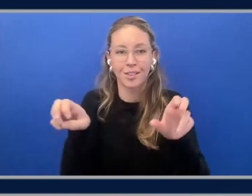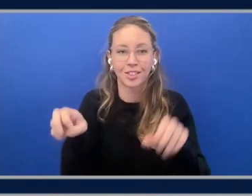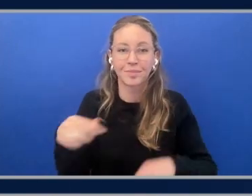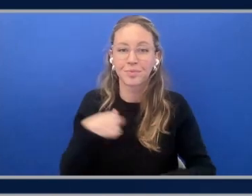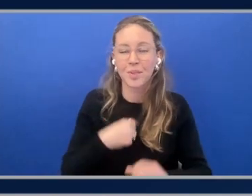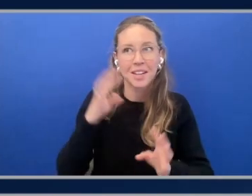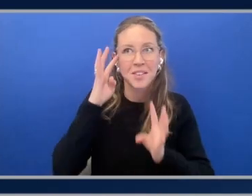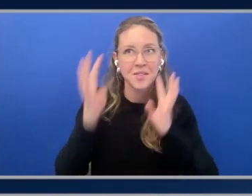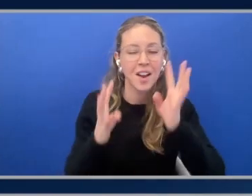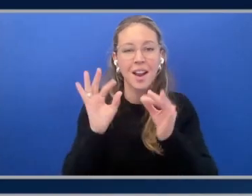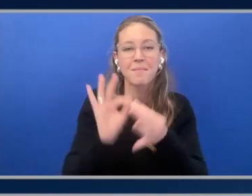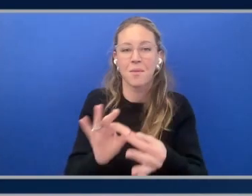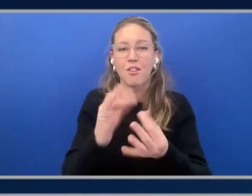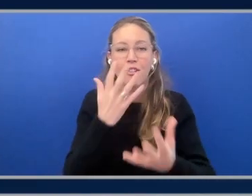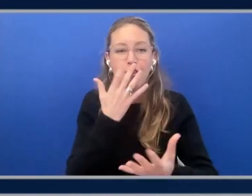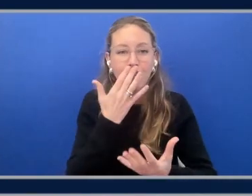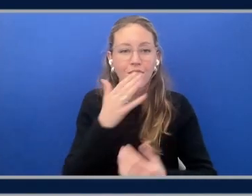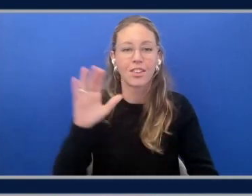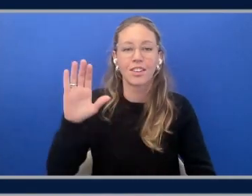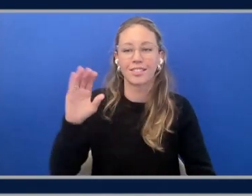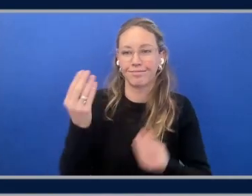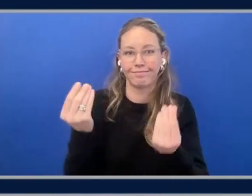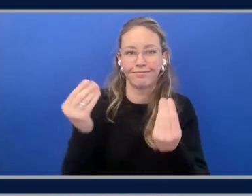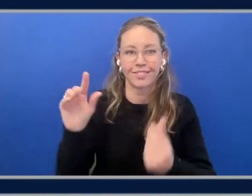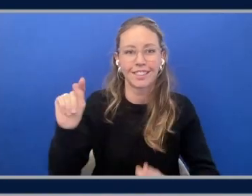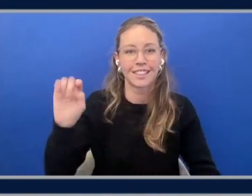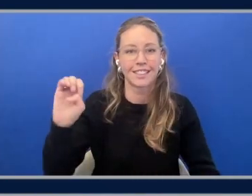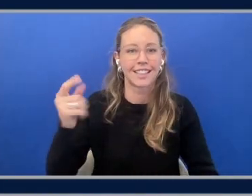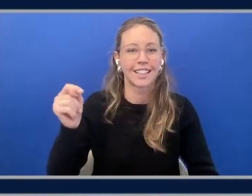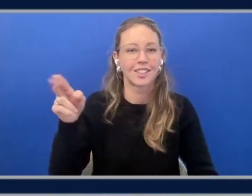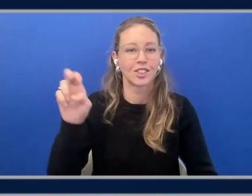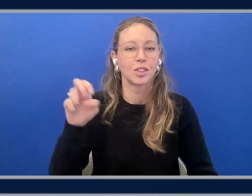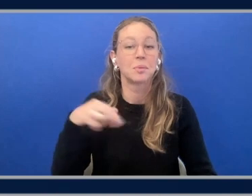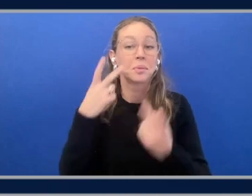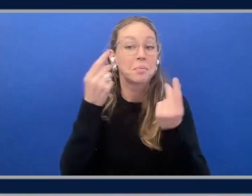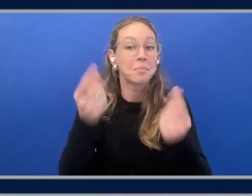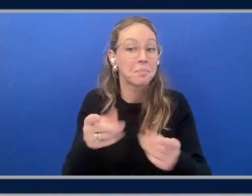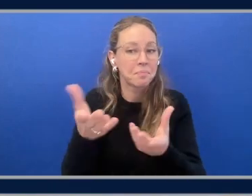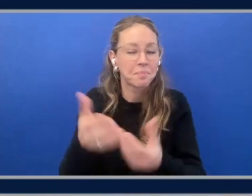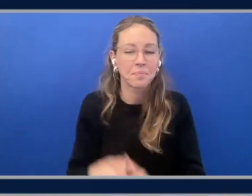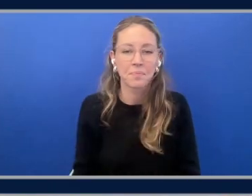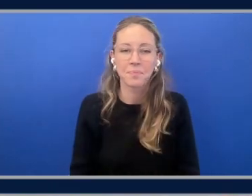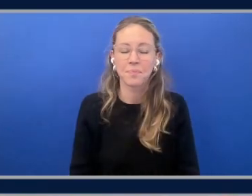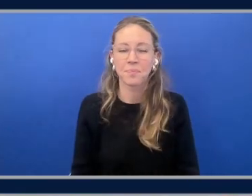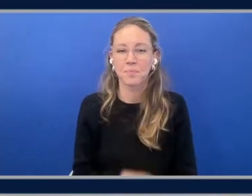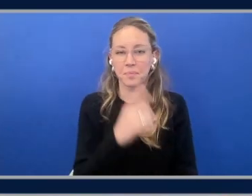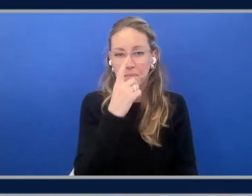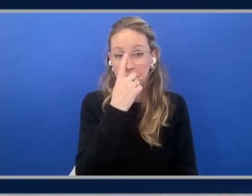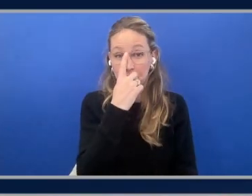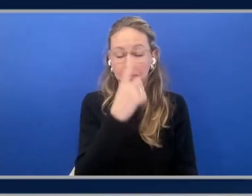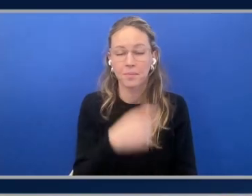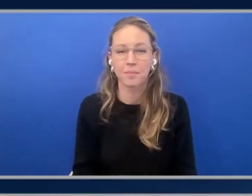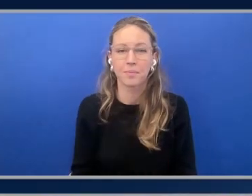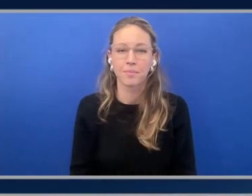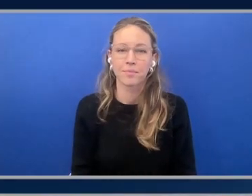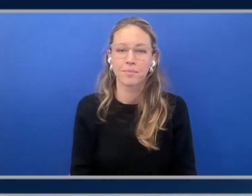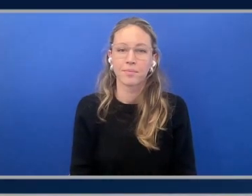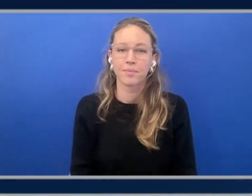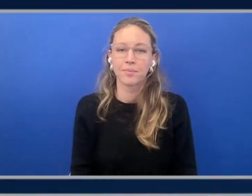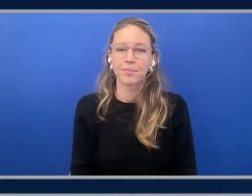on color, texture, what have you. So let's see what we've got. I'll just say ogre